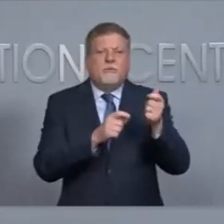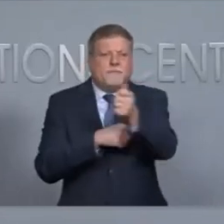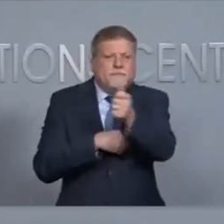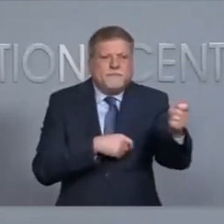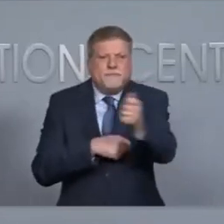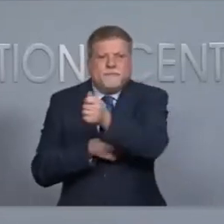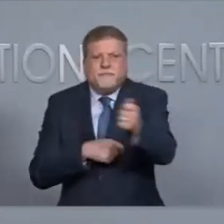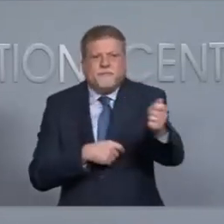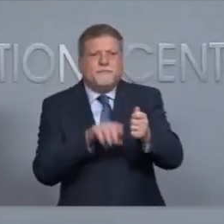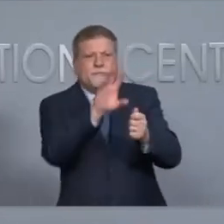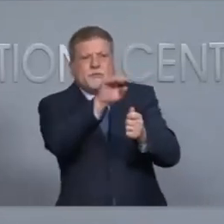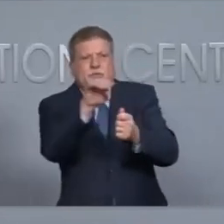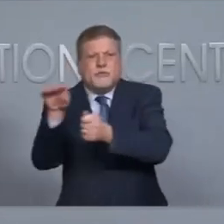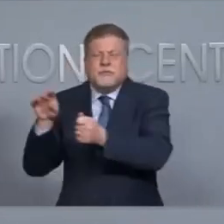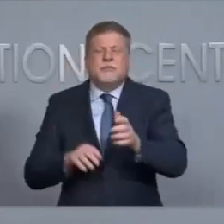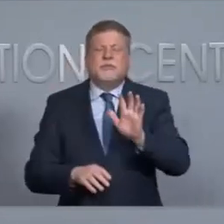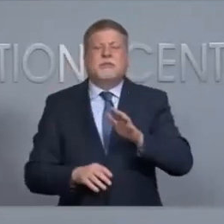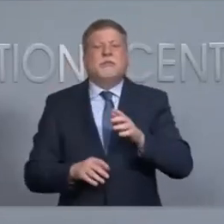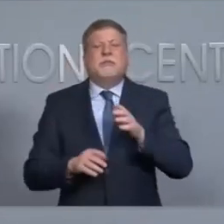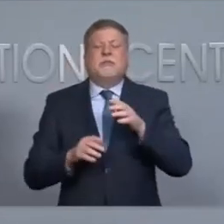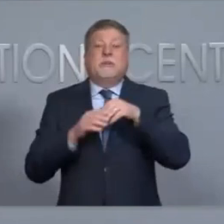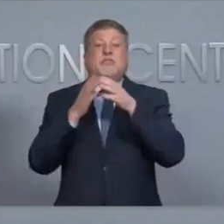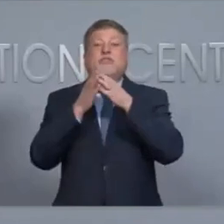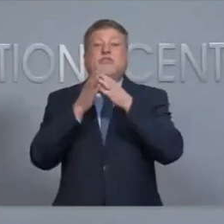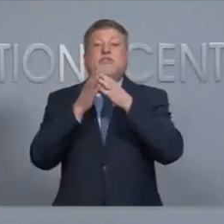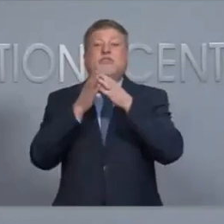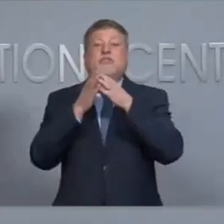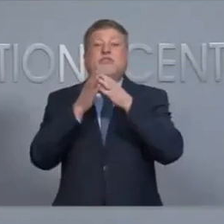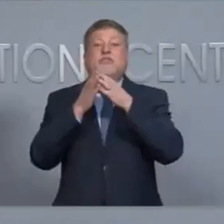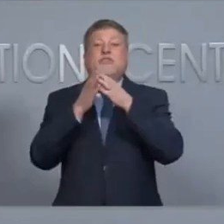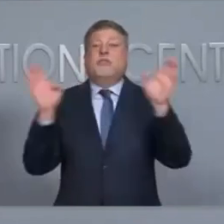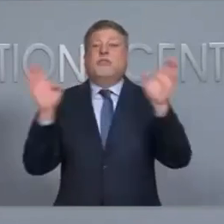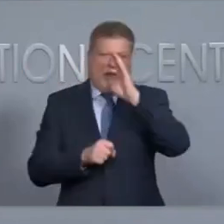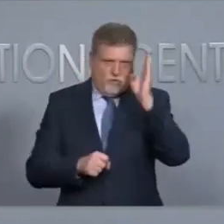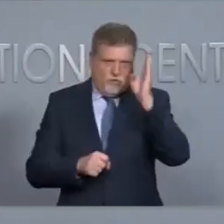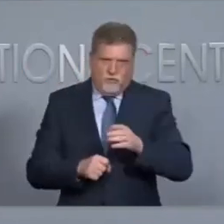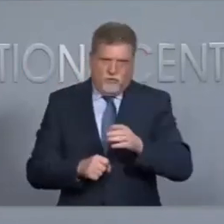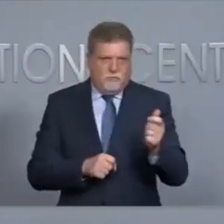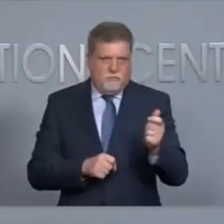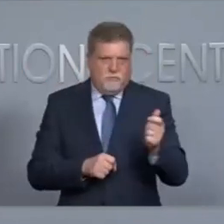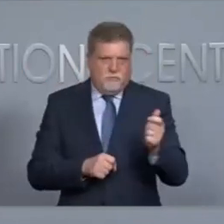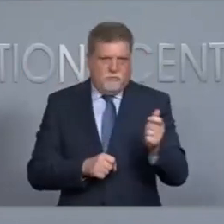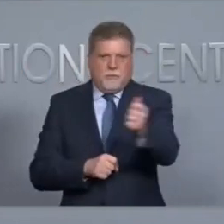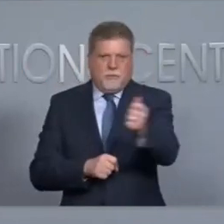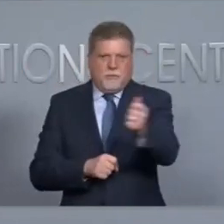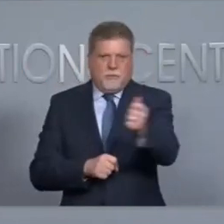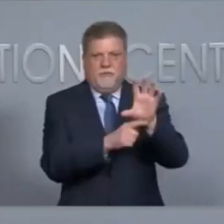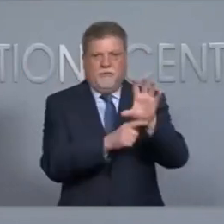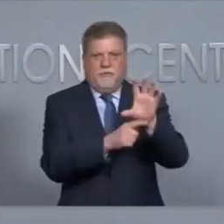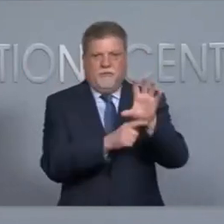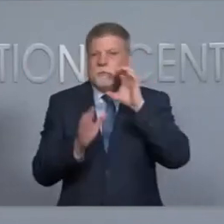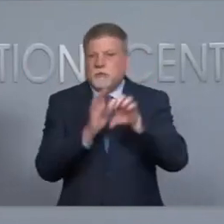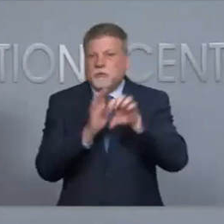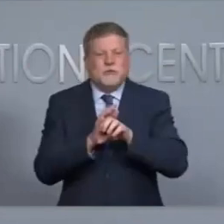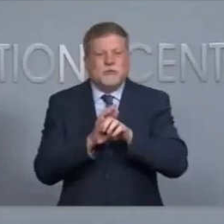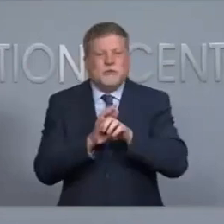camera in the voting place As a general matter voters should never be taking out their phones and taking pictures taking videos or even audio